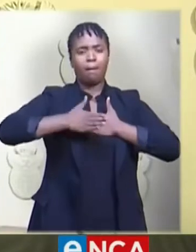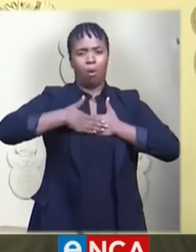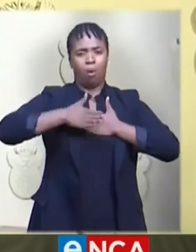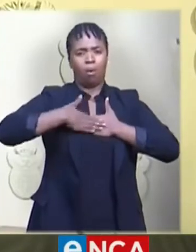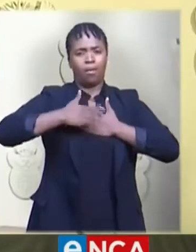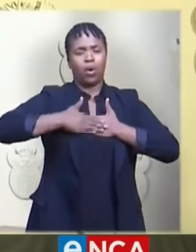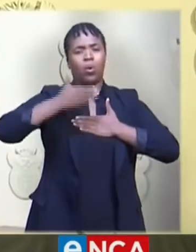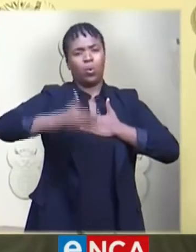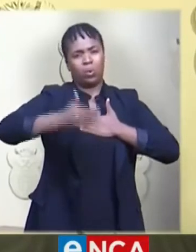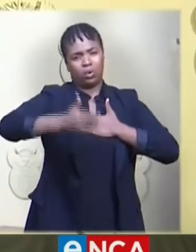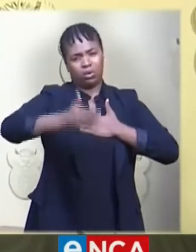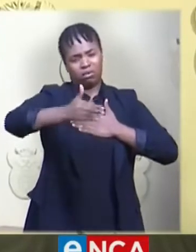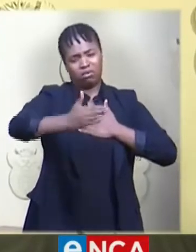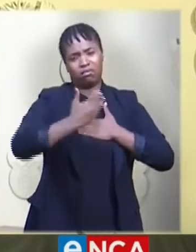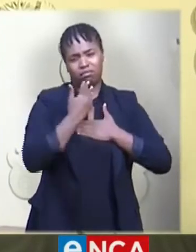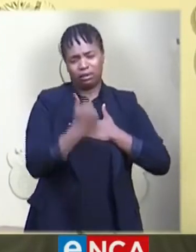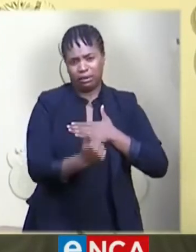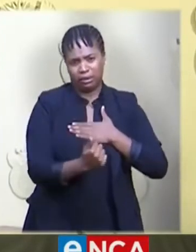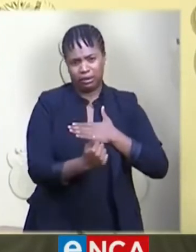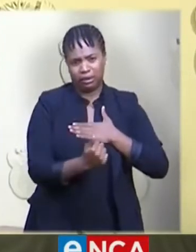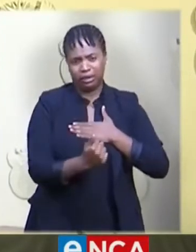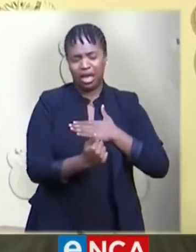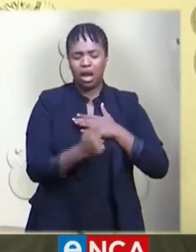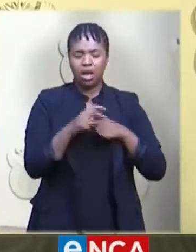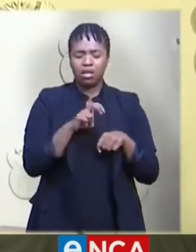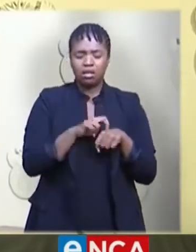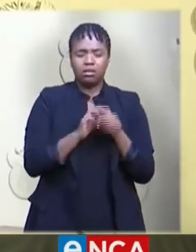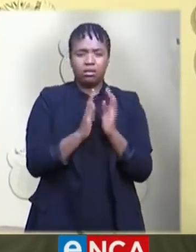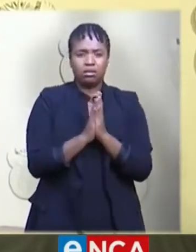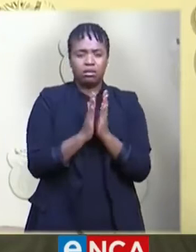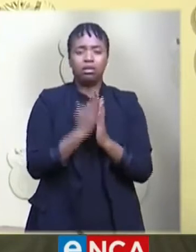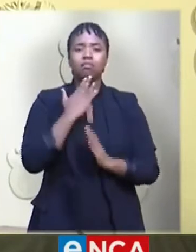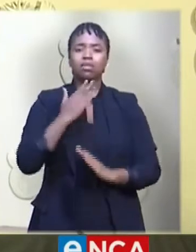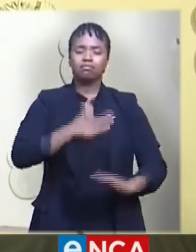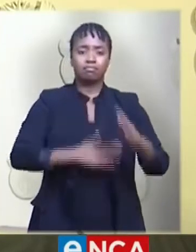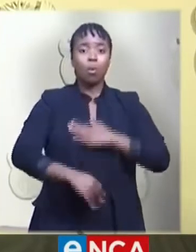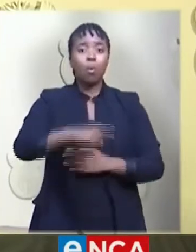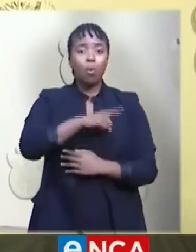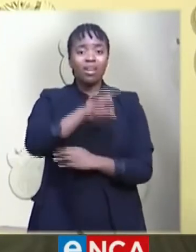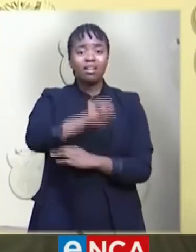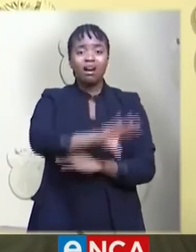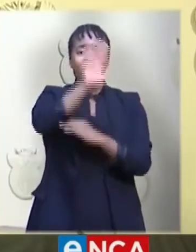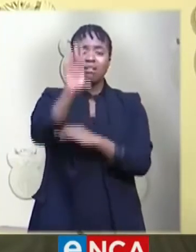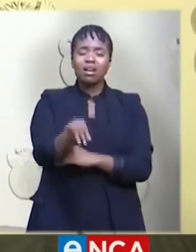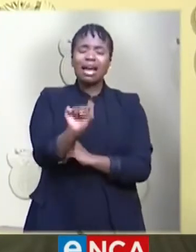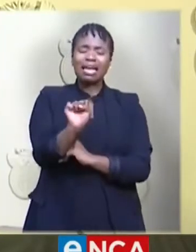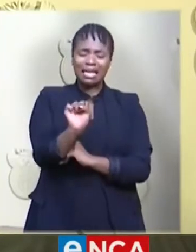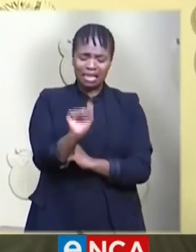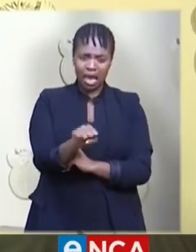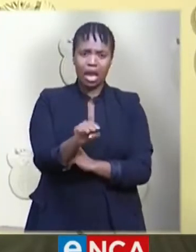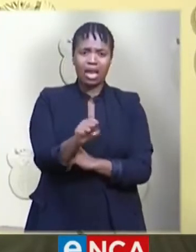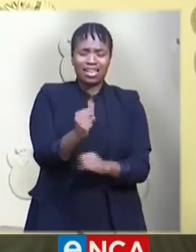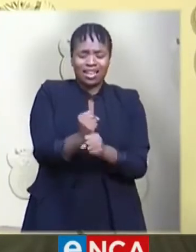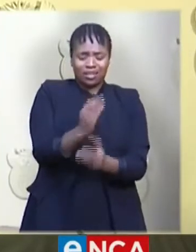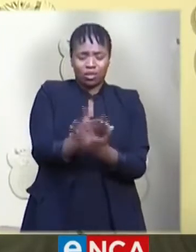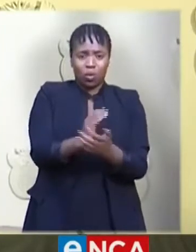I have to ask you to make even greater sacrifices so that our country may survive this crisis and